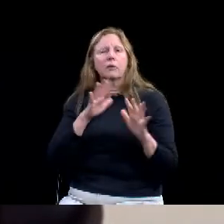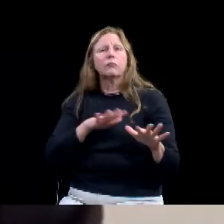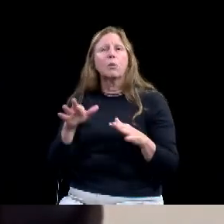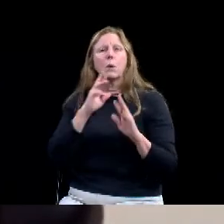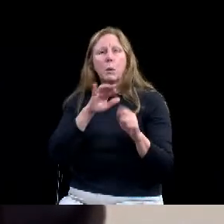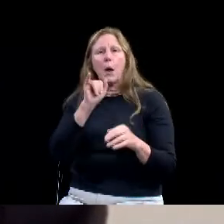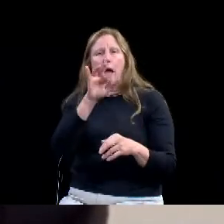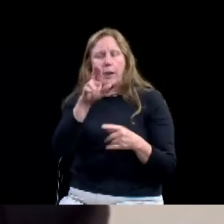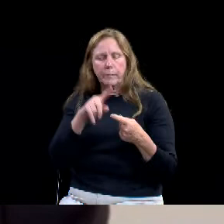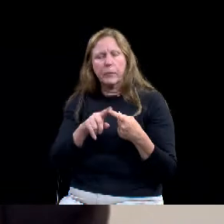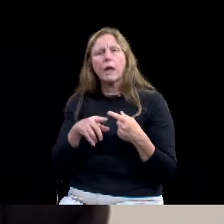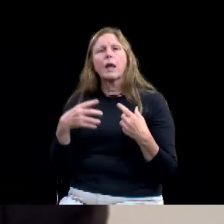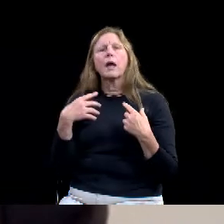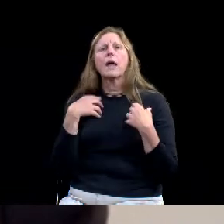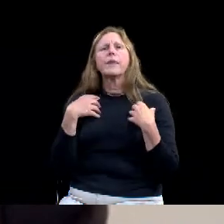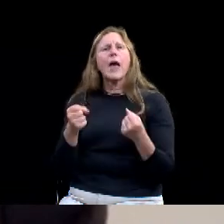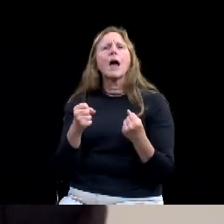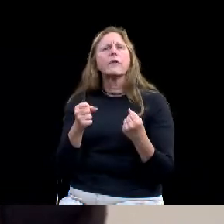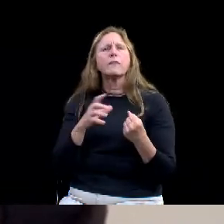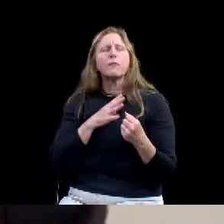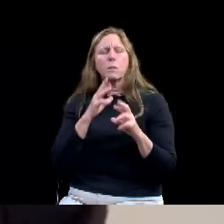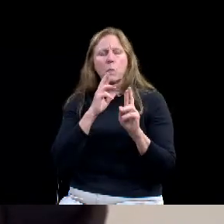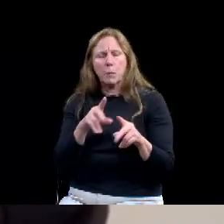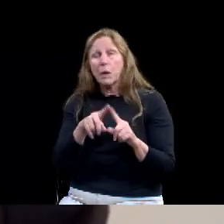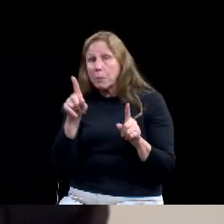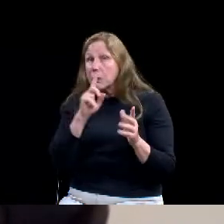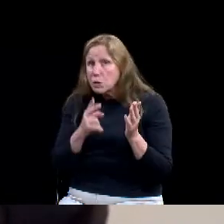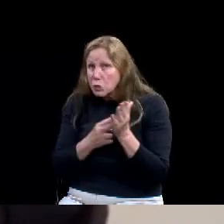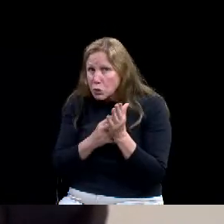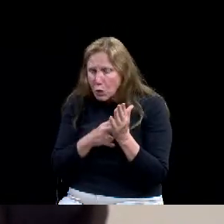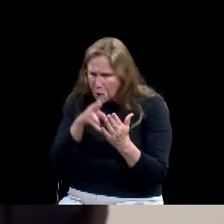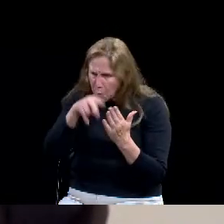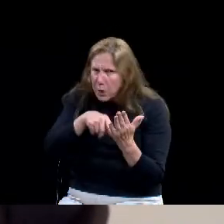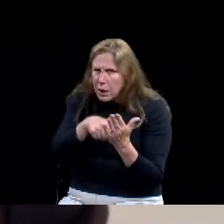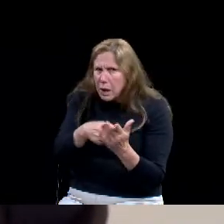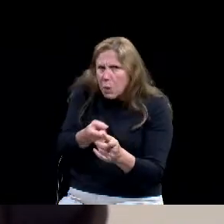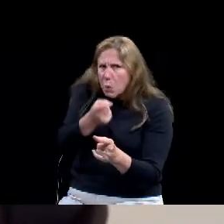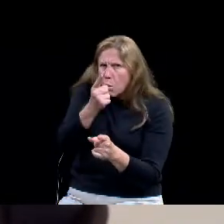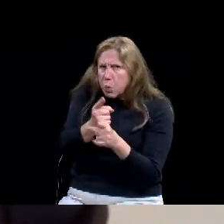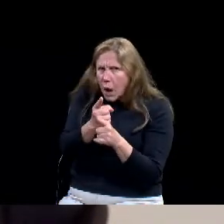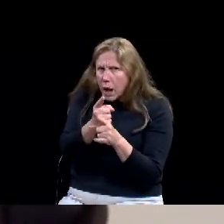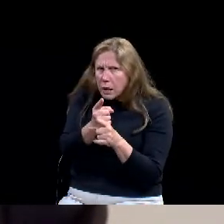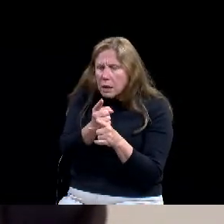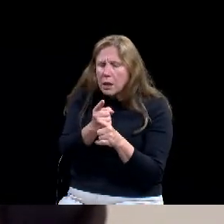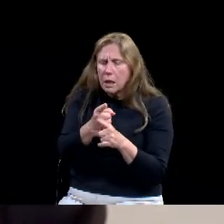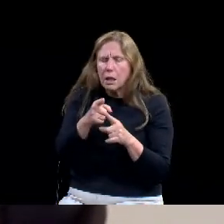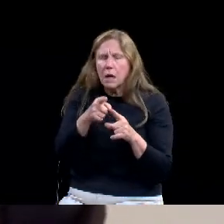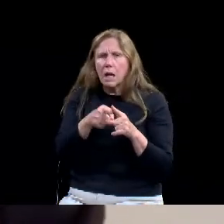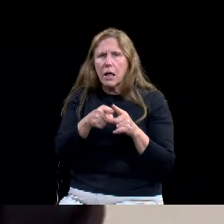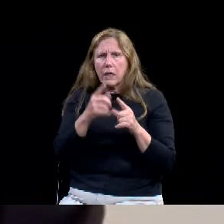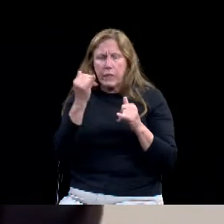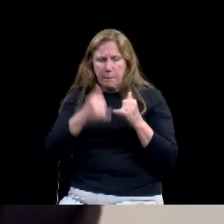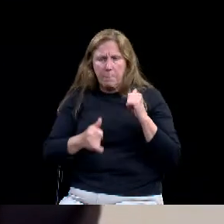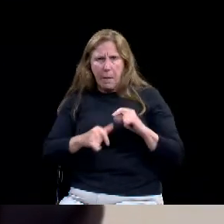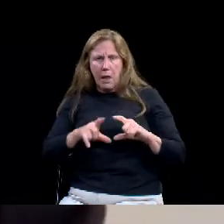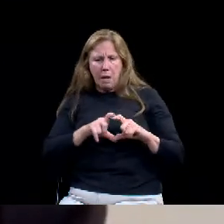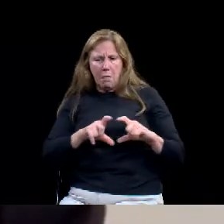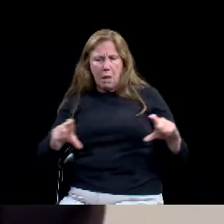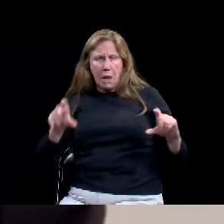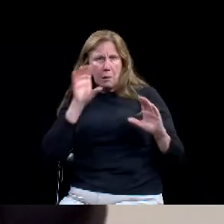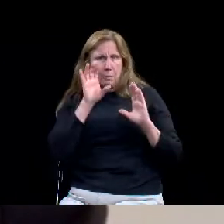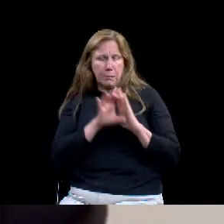graph where it breaks down the percentages of race based on the health district, McLennan County in Texas,